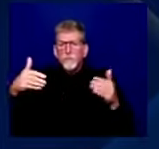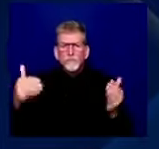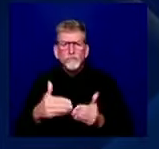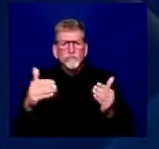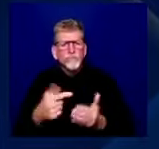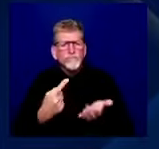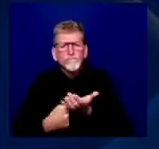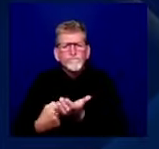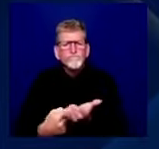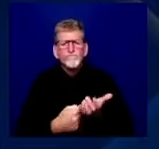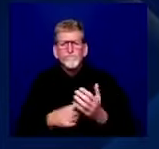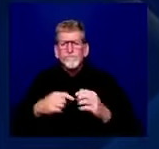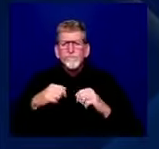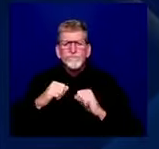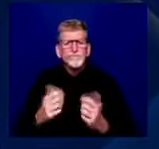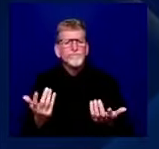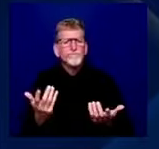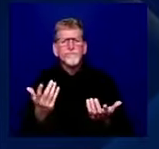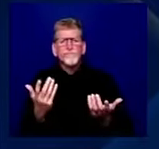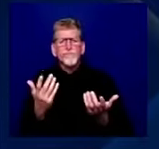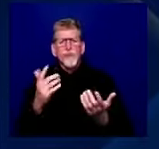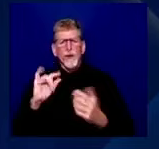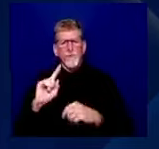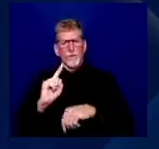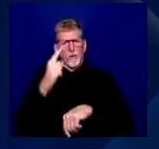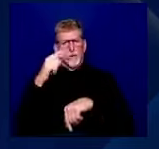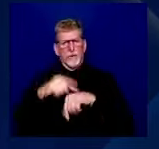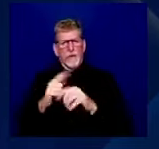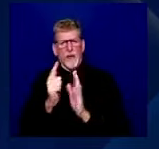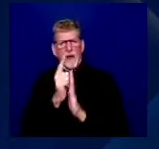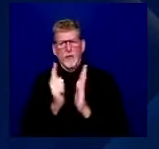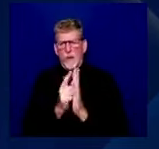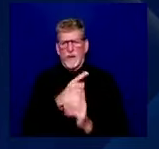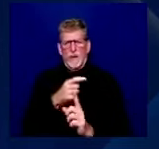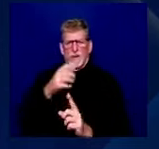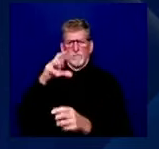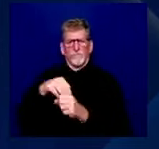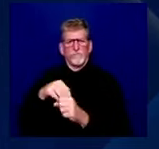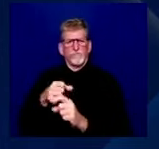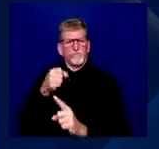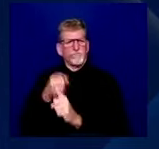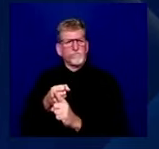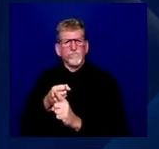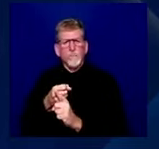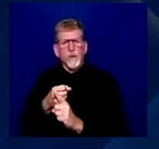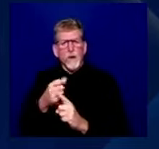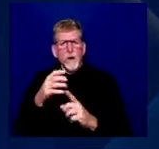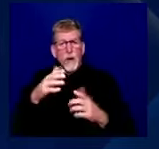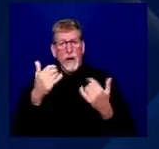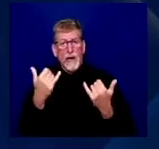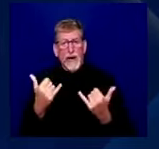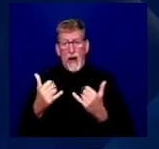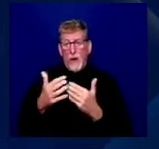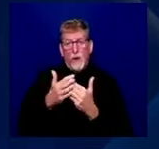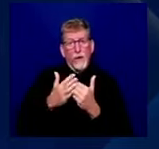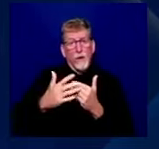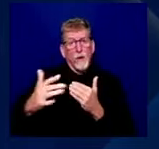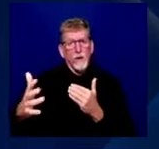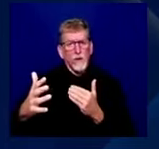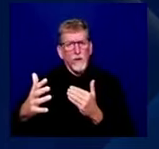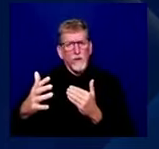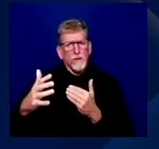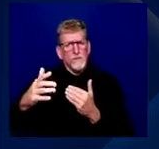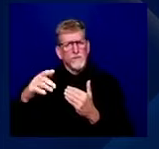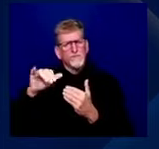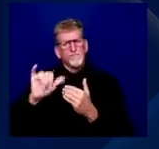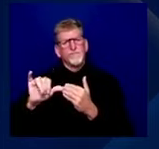legislation that is going to change and impact not only mothers mothers today, but far after we're gone, I'm extremely grateful. So I know it